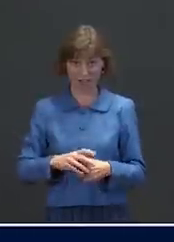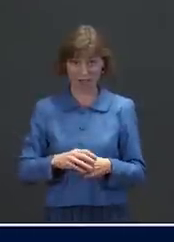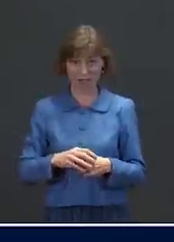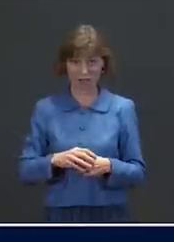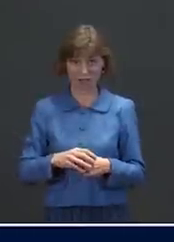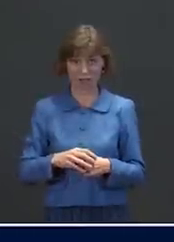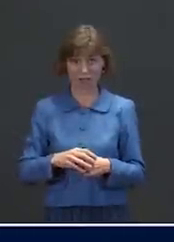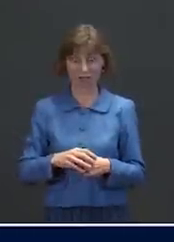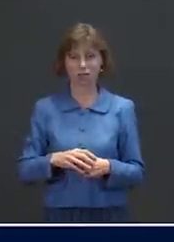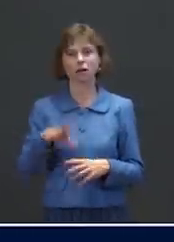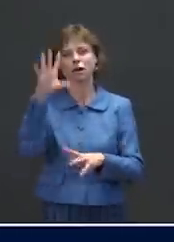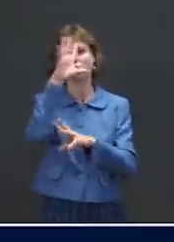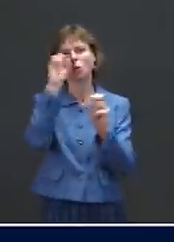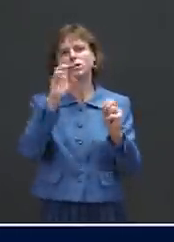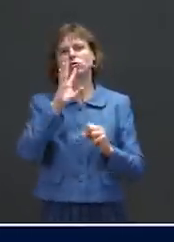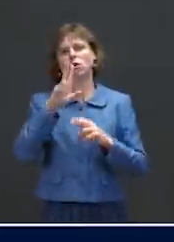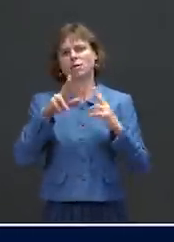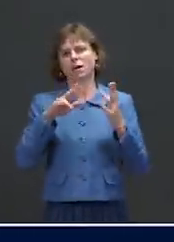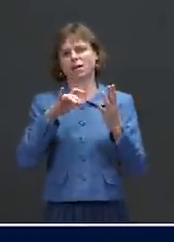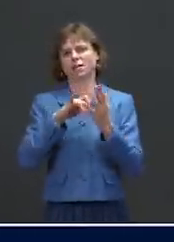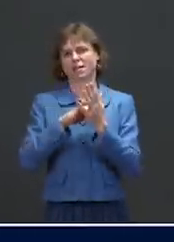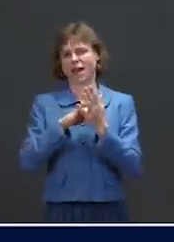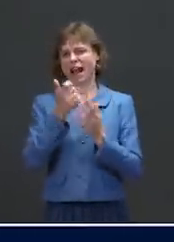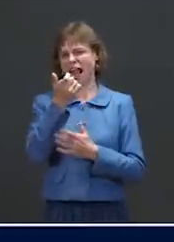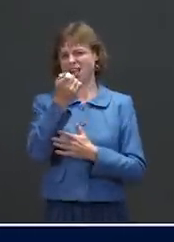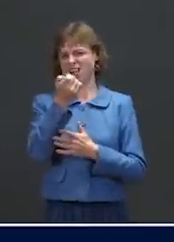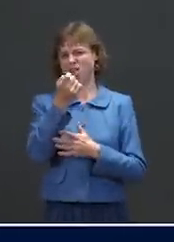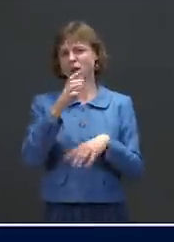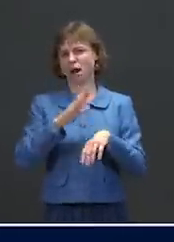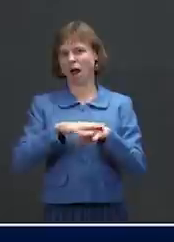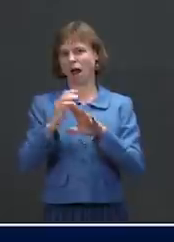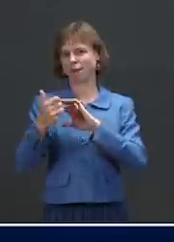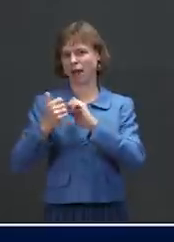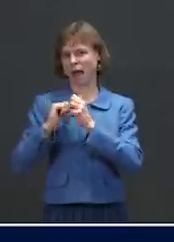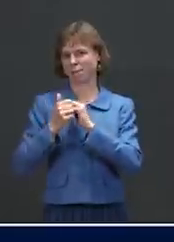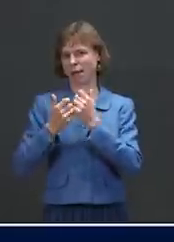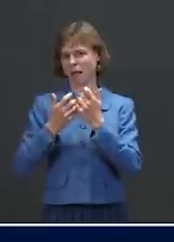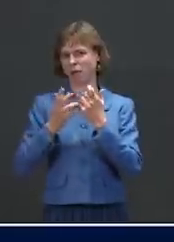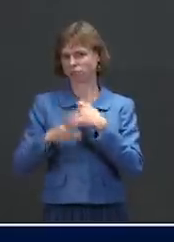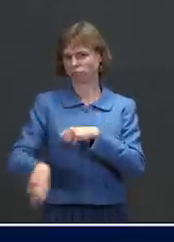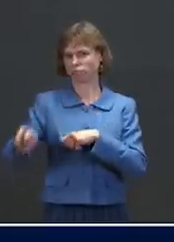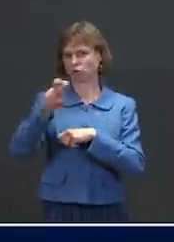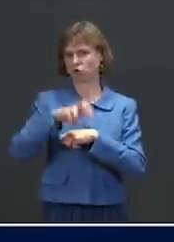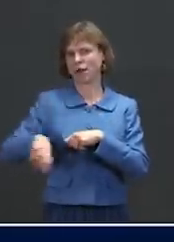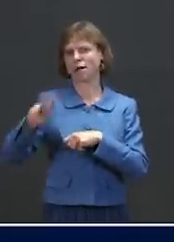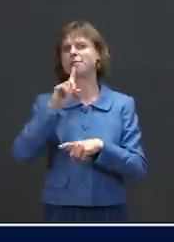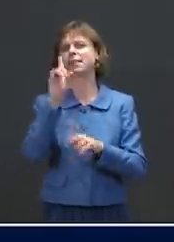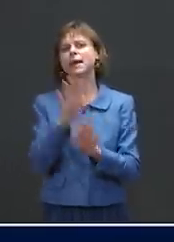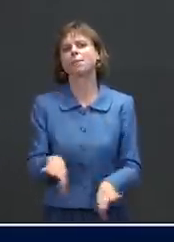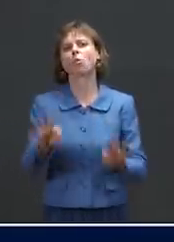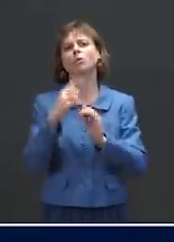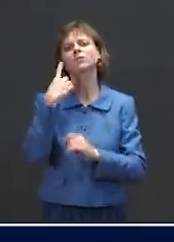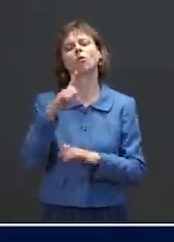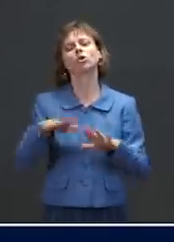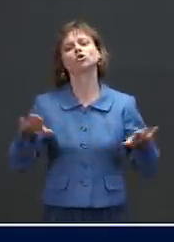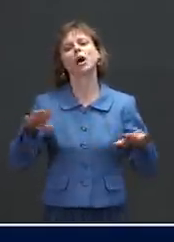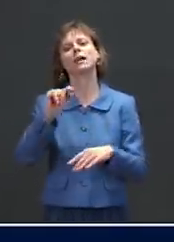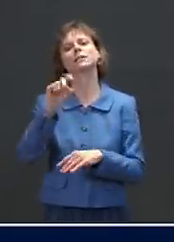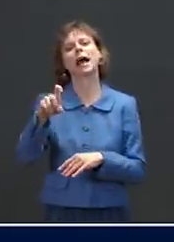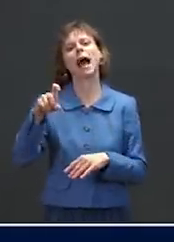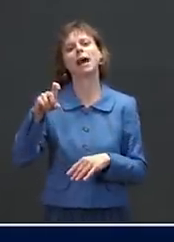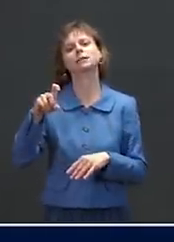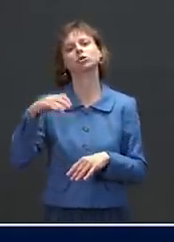Well, the President talked about this a bit on the campaign trail and the importance of child tax credits to help working